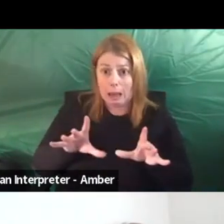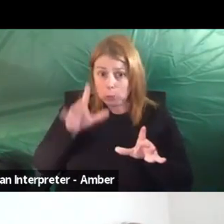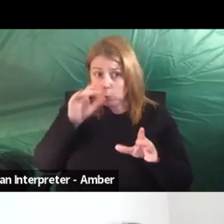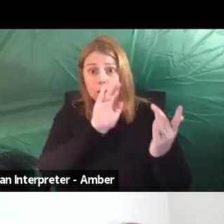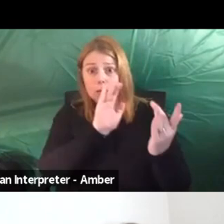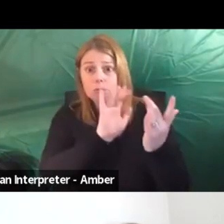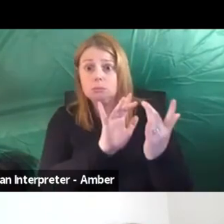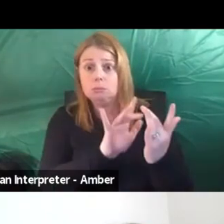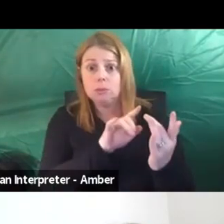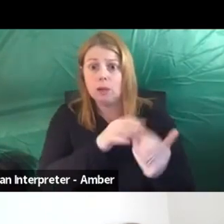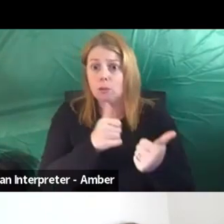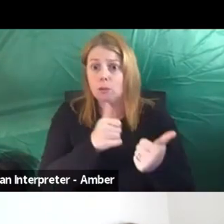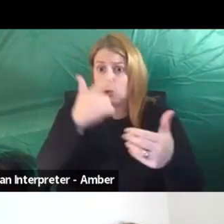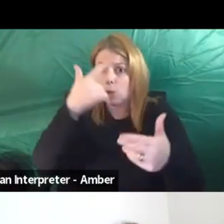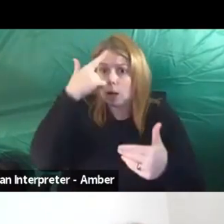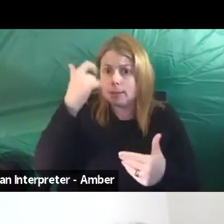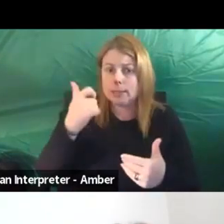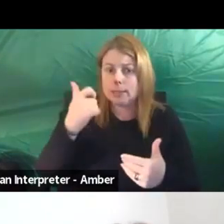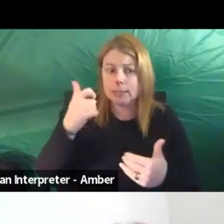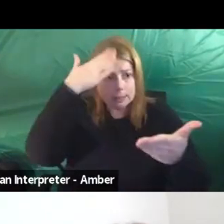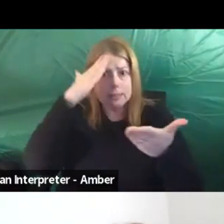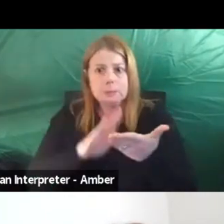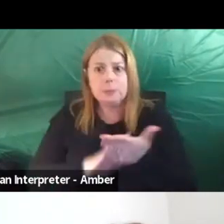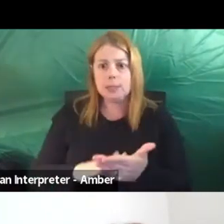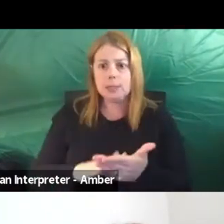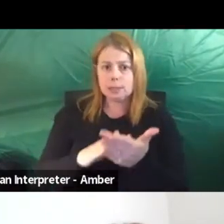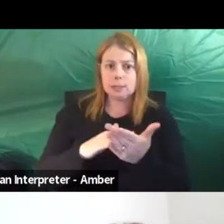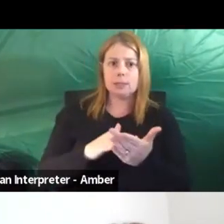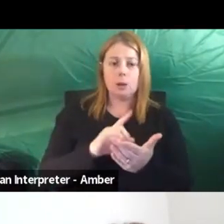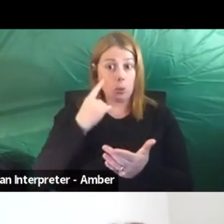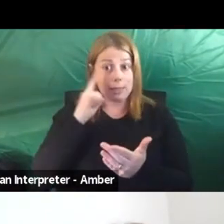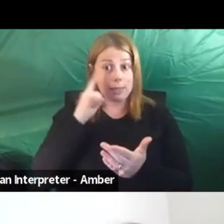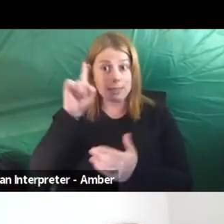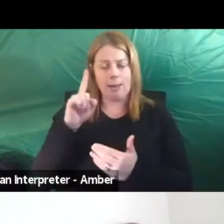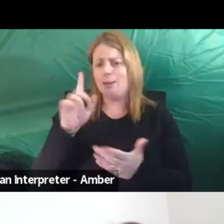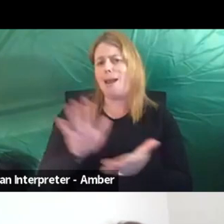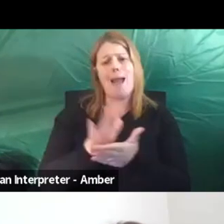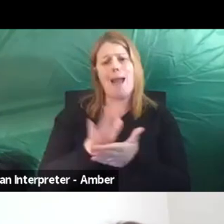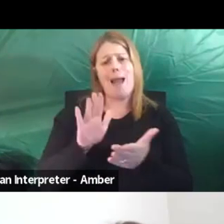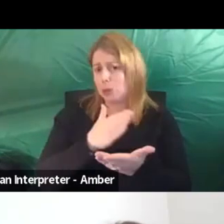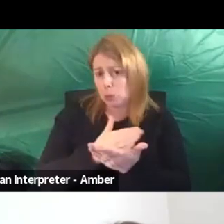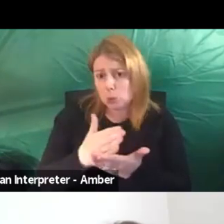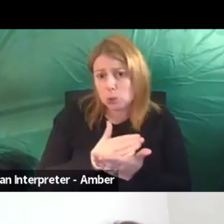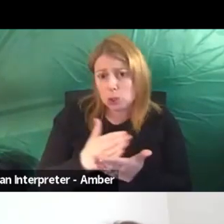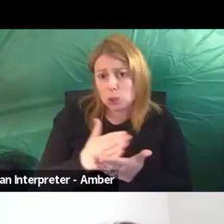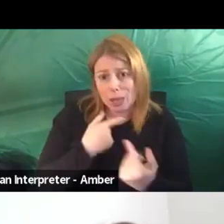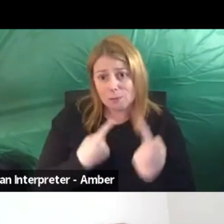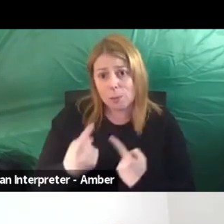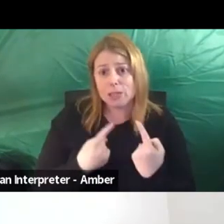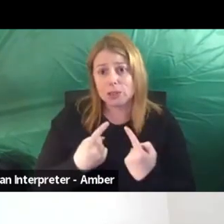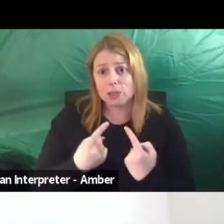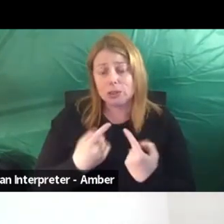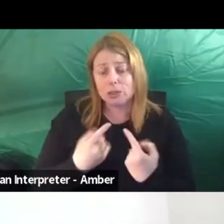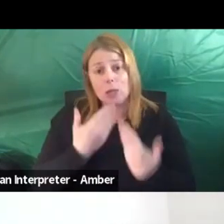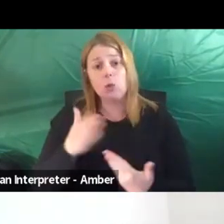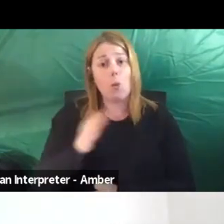experience. And as from what we can see today, are very willing to share about that. thank you so much to all of our panelists from